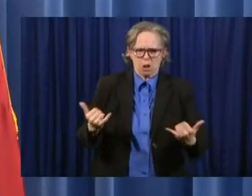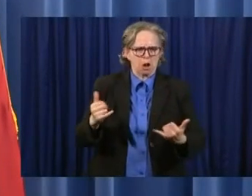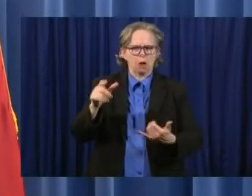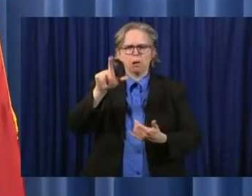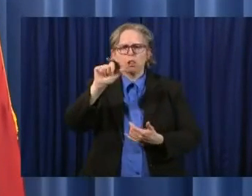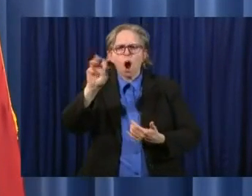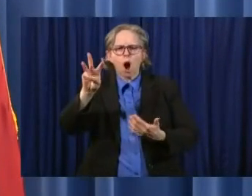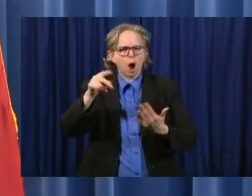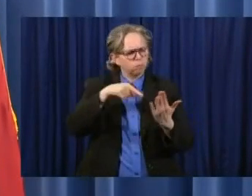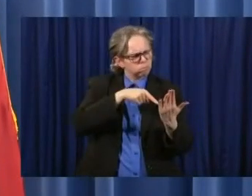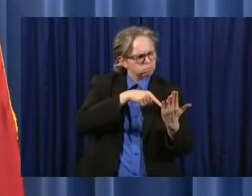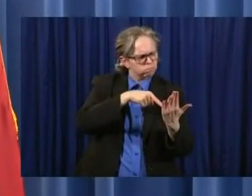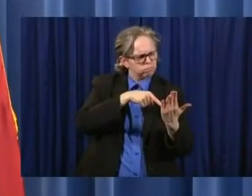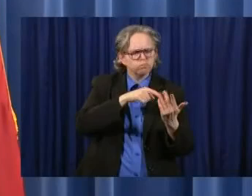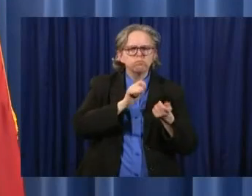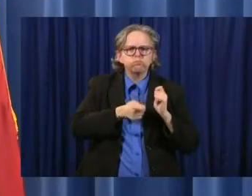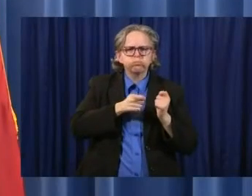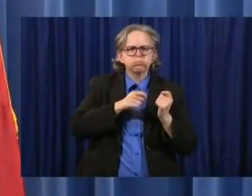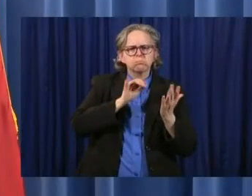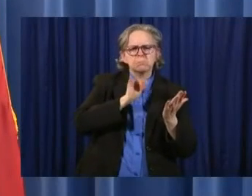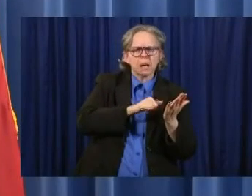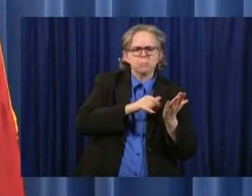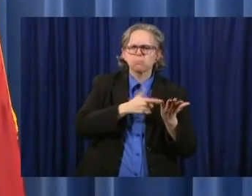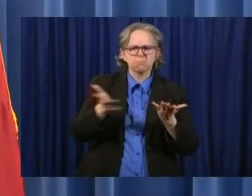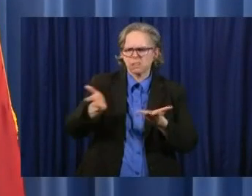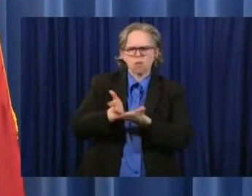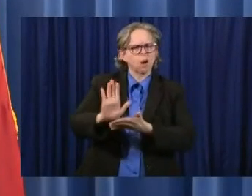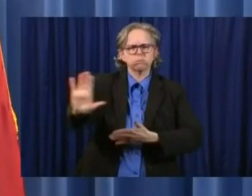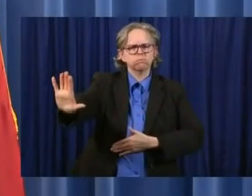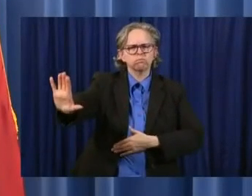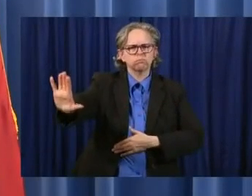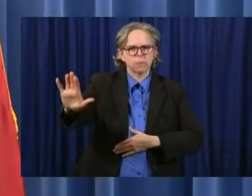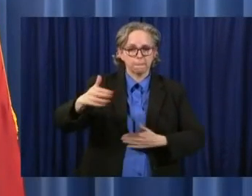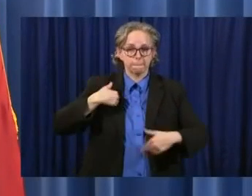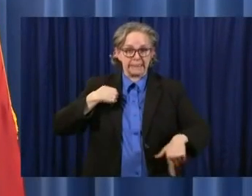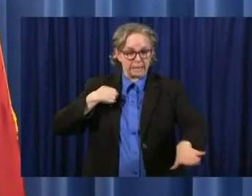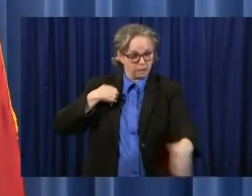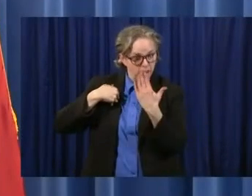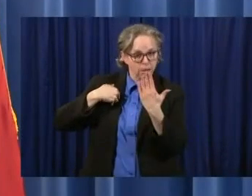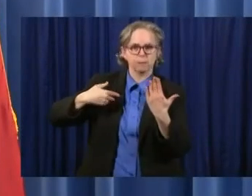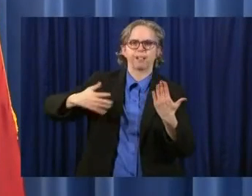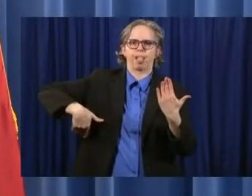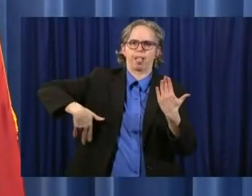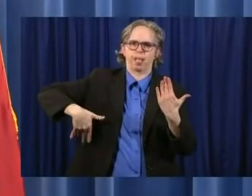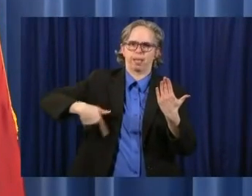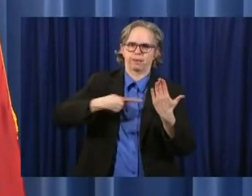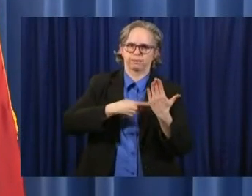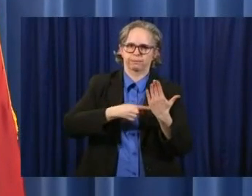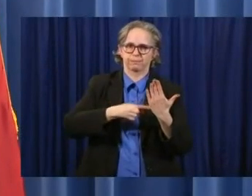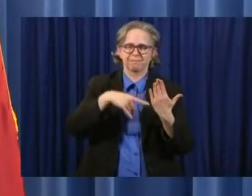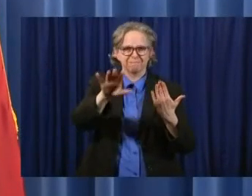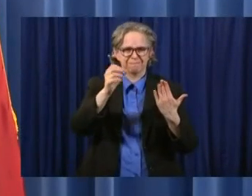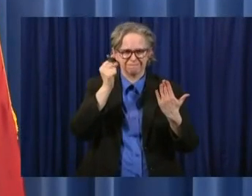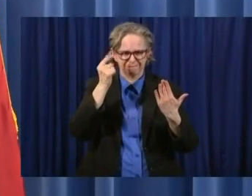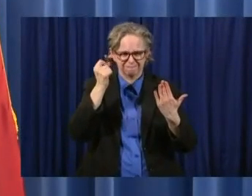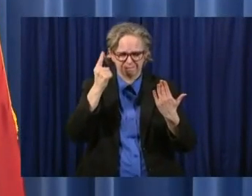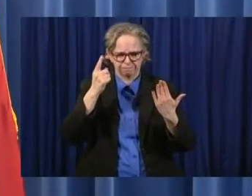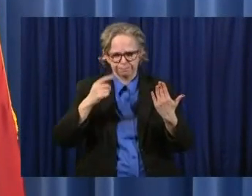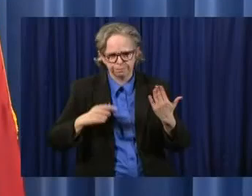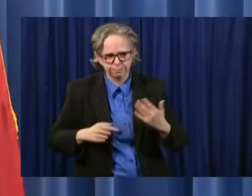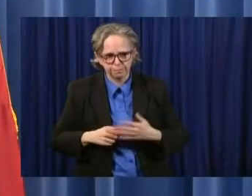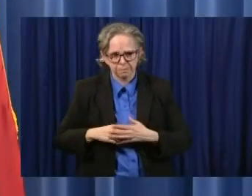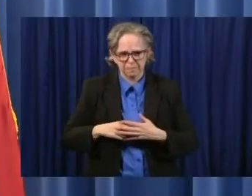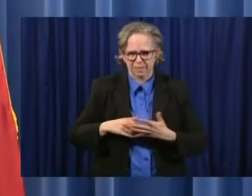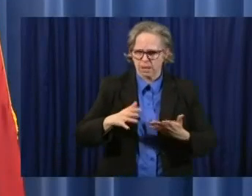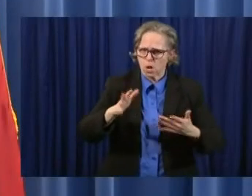we have to deal with this problem. And this is a huge, huge,